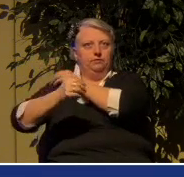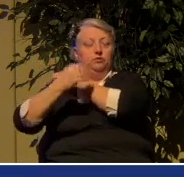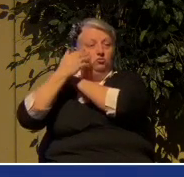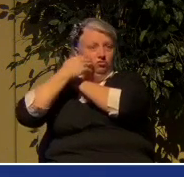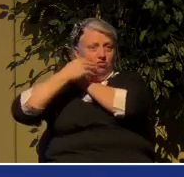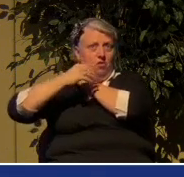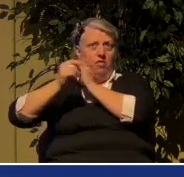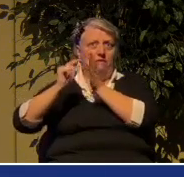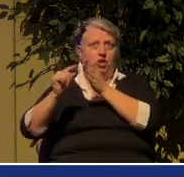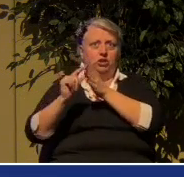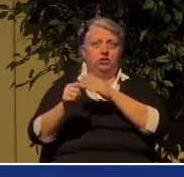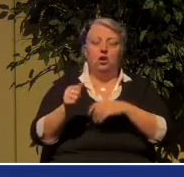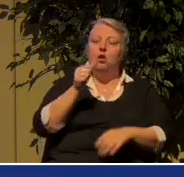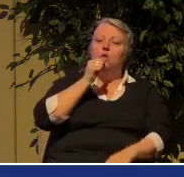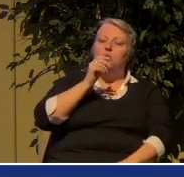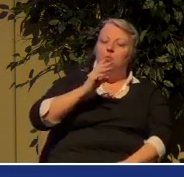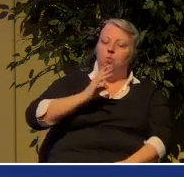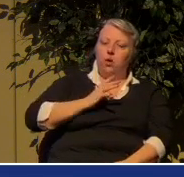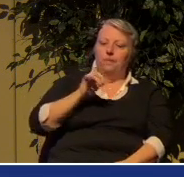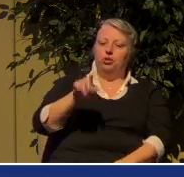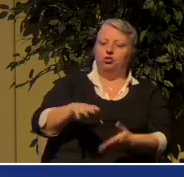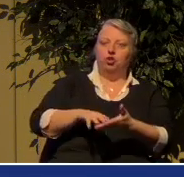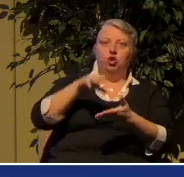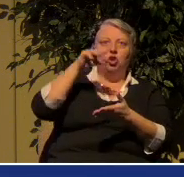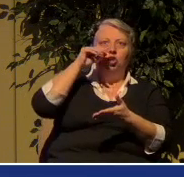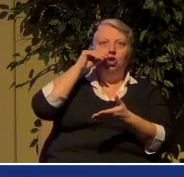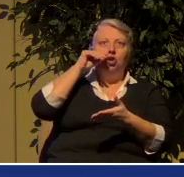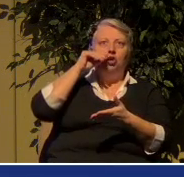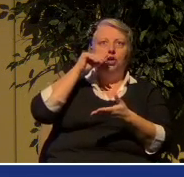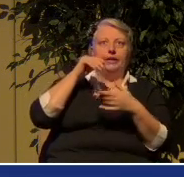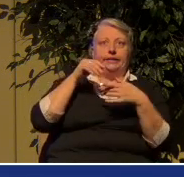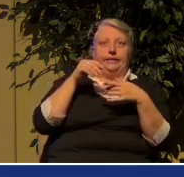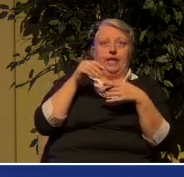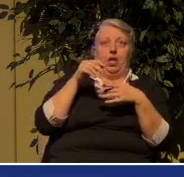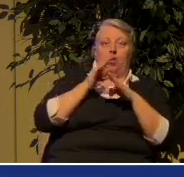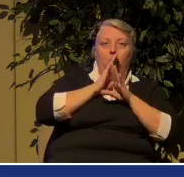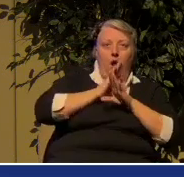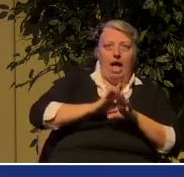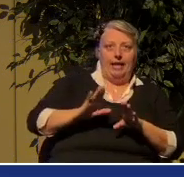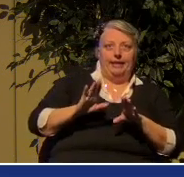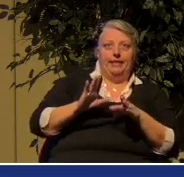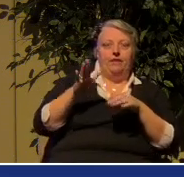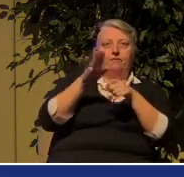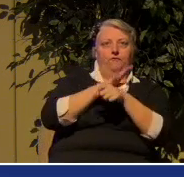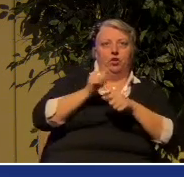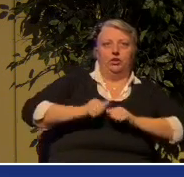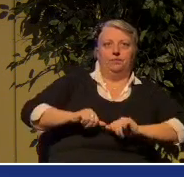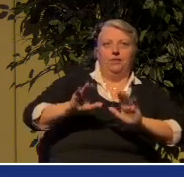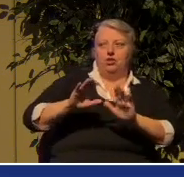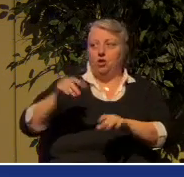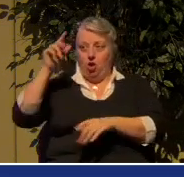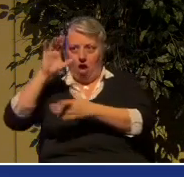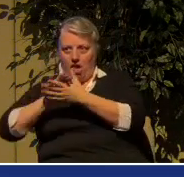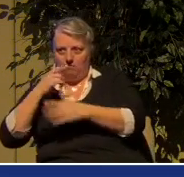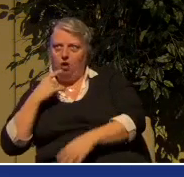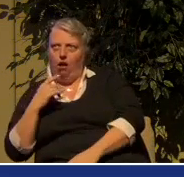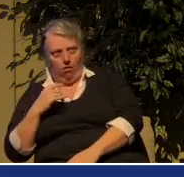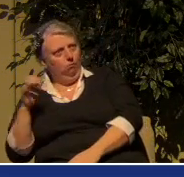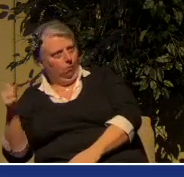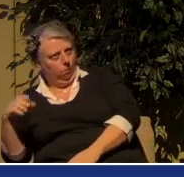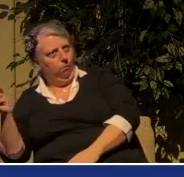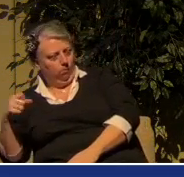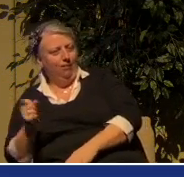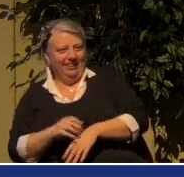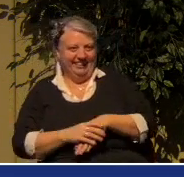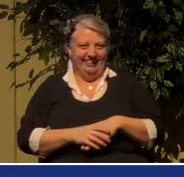He says, a woman should learn in quietness and full submission. All the husband said, amen and yes. I do